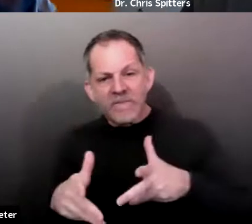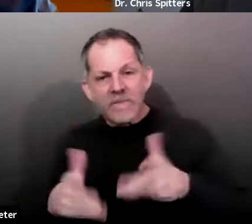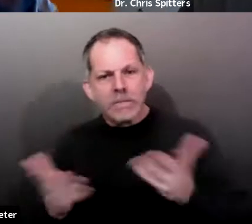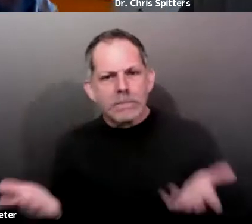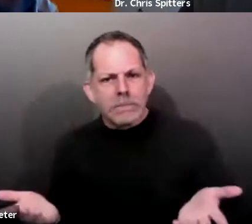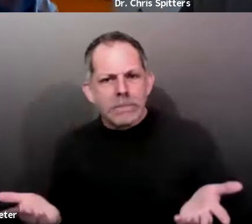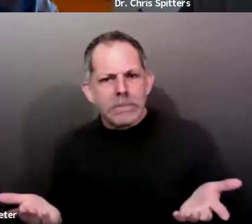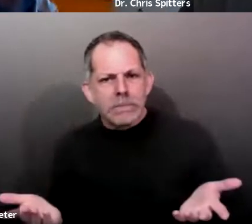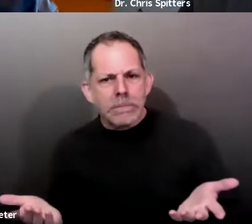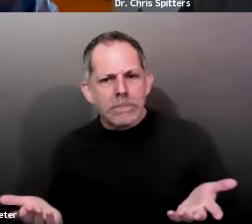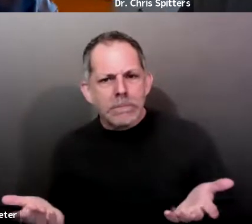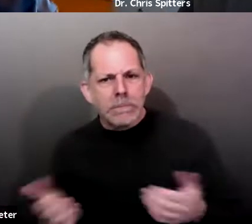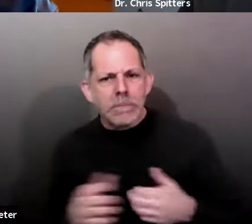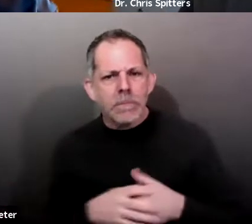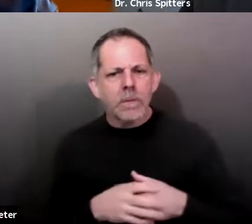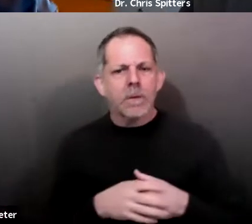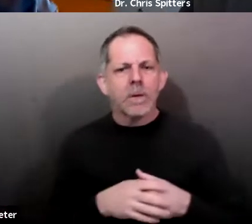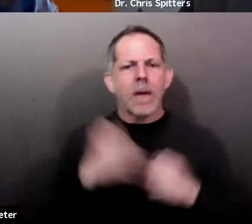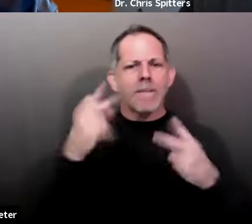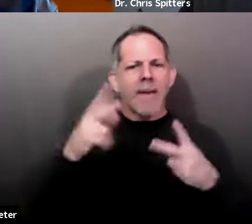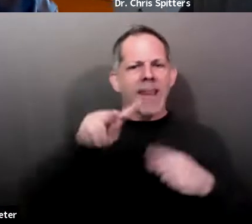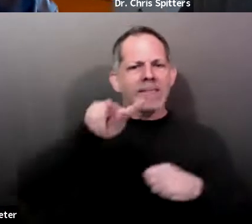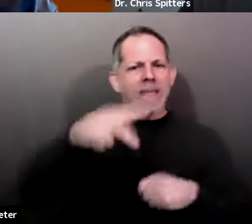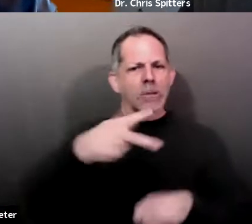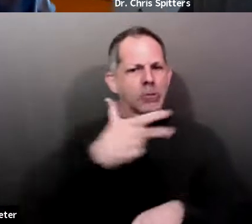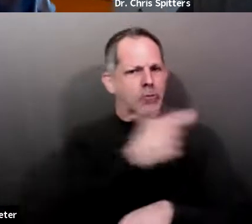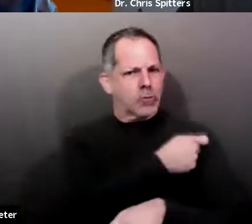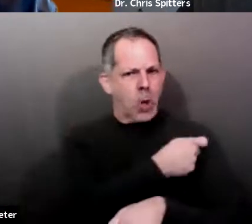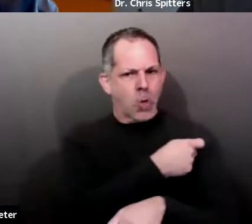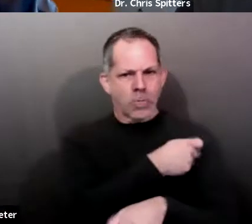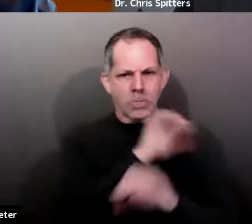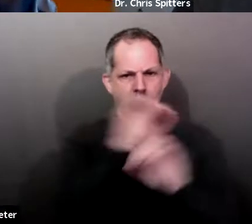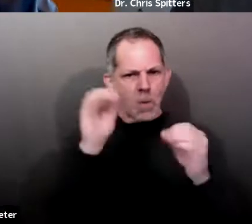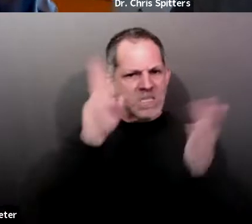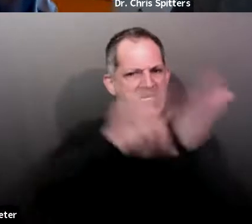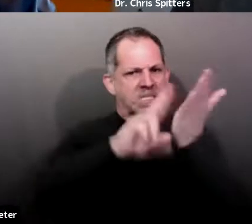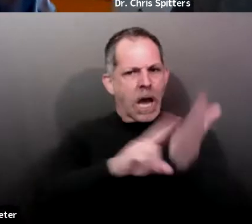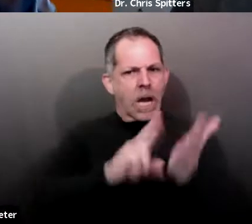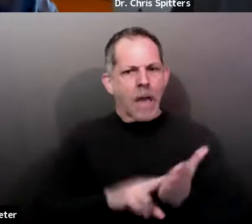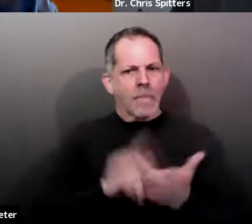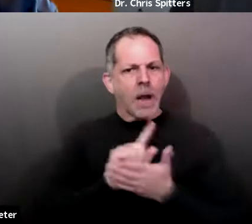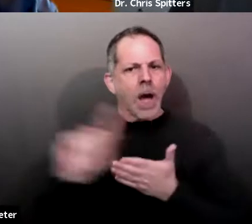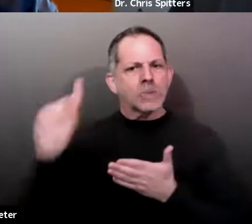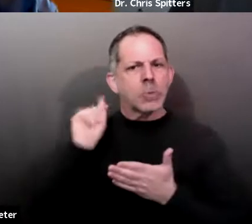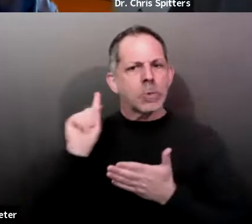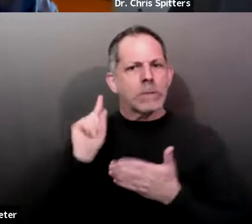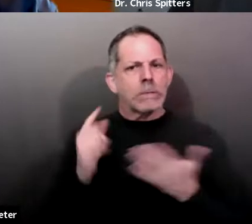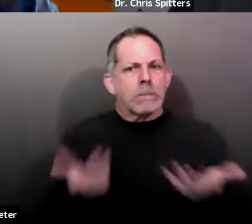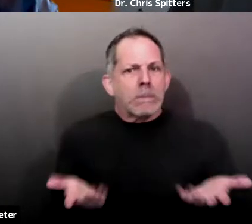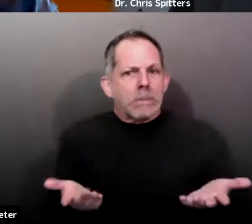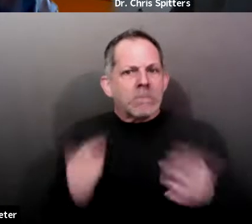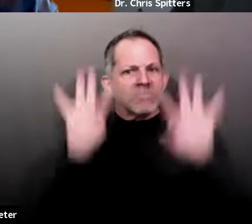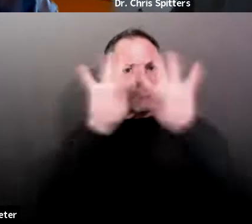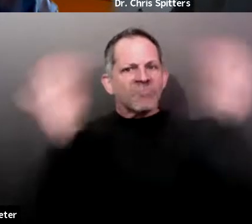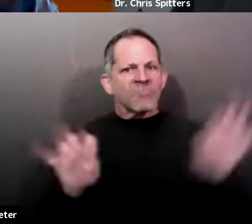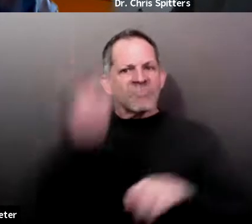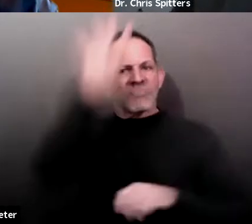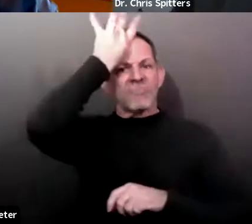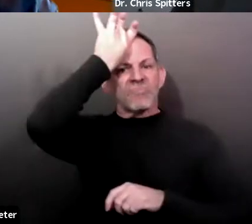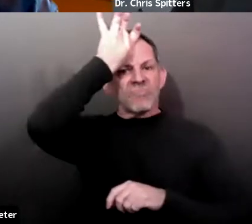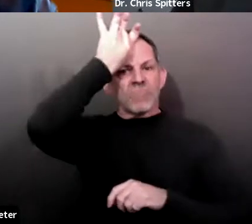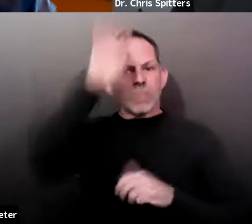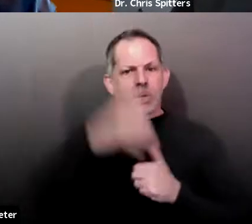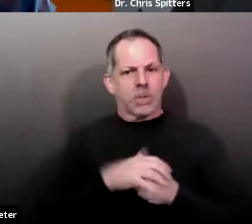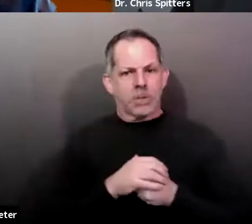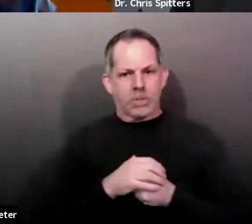that we got no signups for, uh, last week. And so, uh, demand for those remaining doses